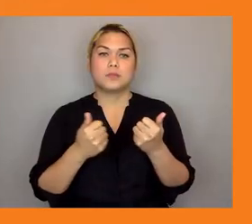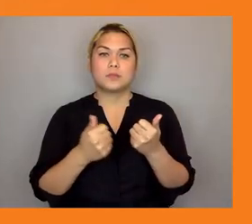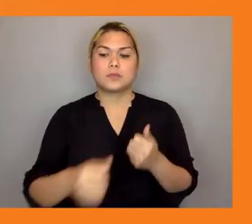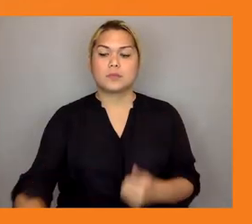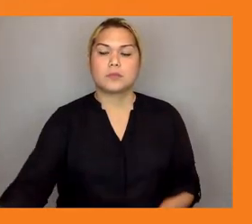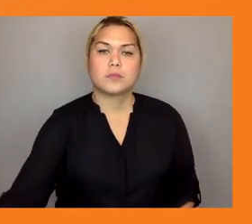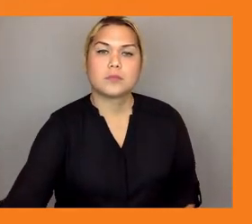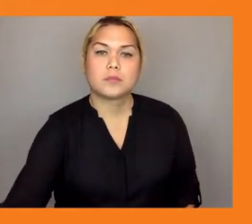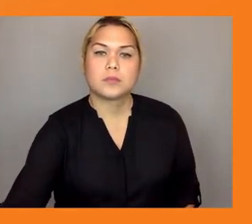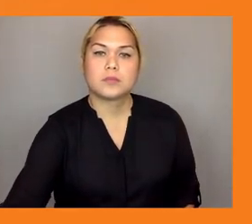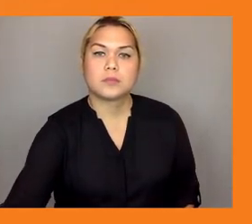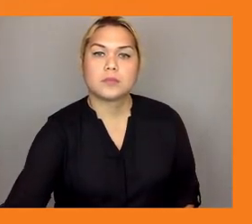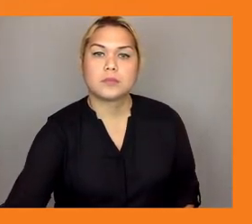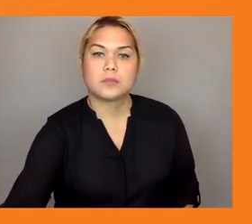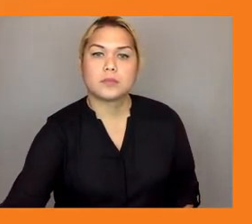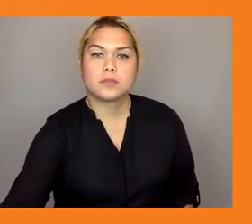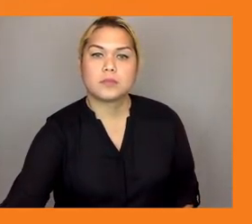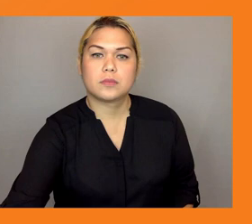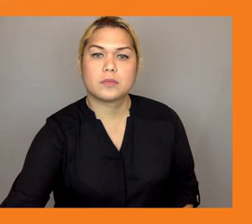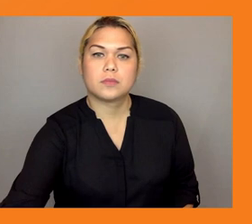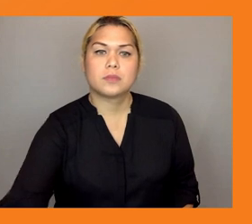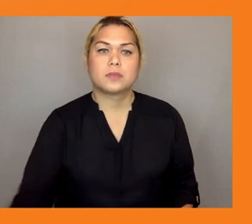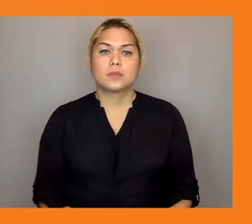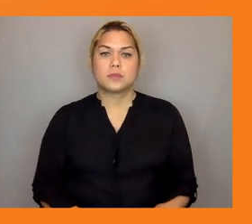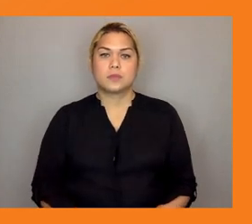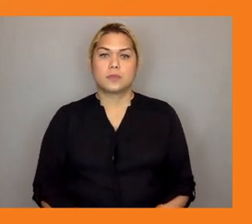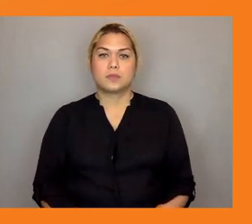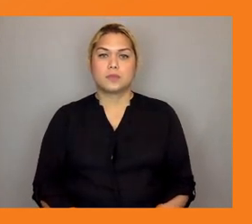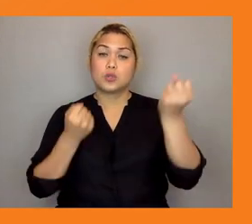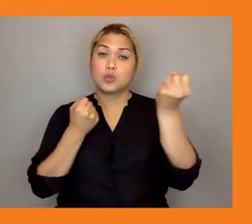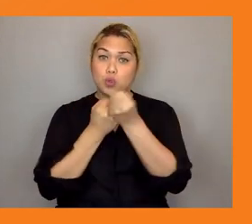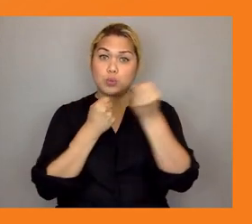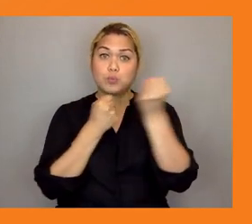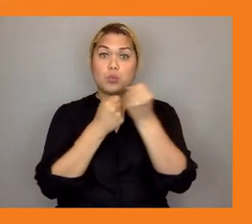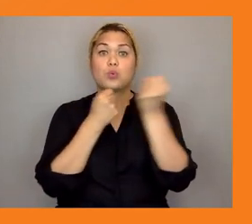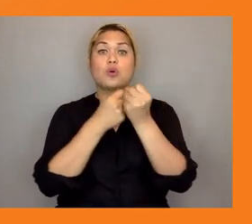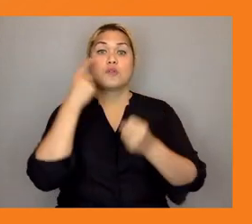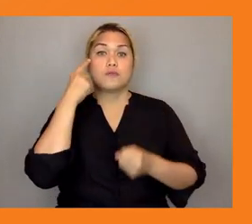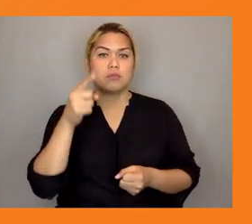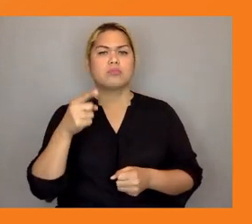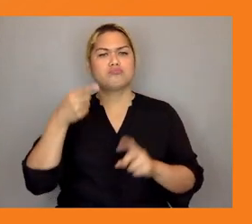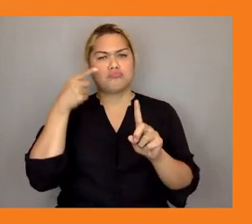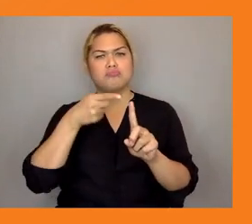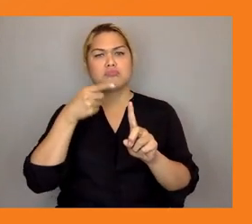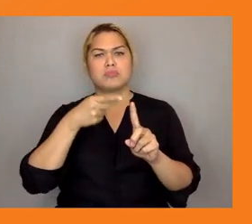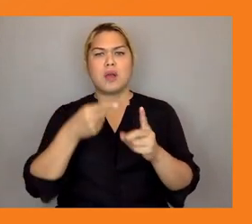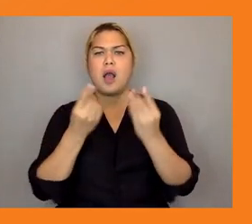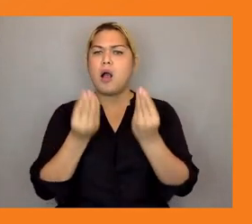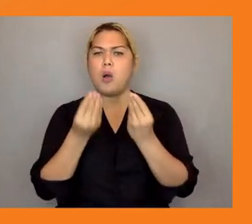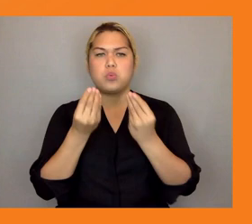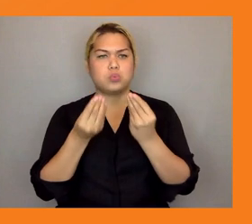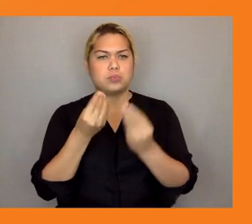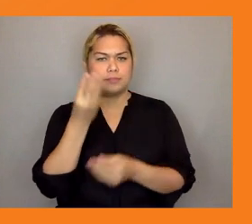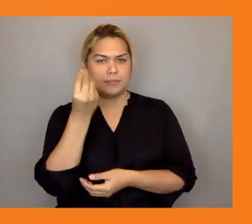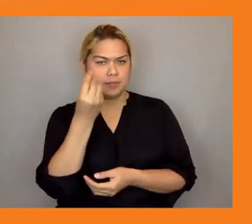temporary reductions of social insurance contributions for companies that hire young people a powerful mean